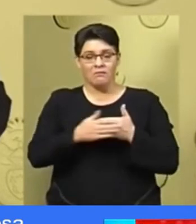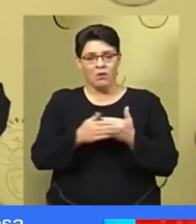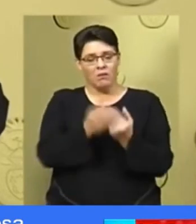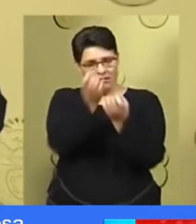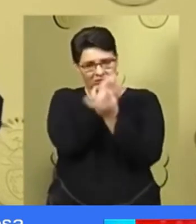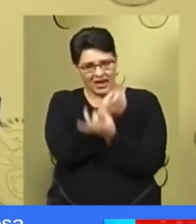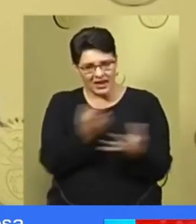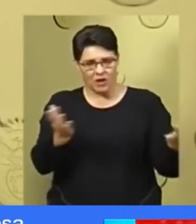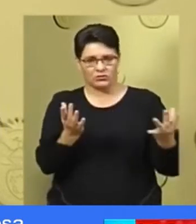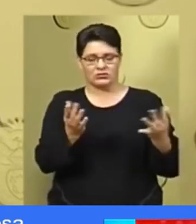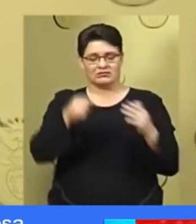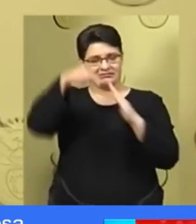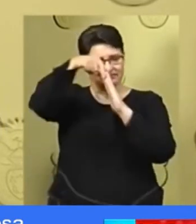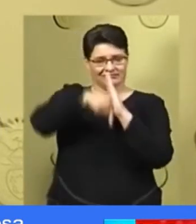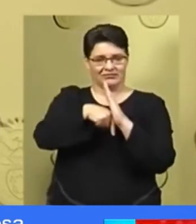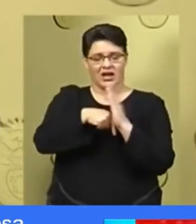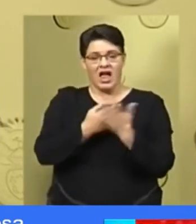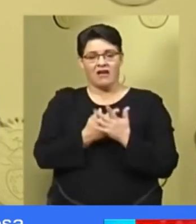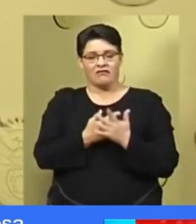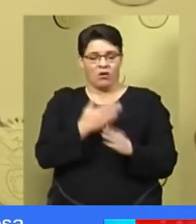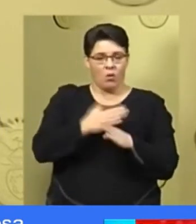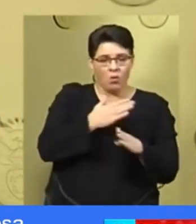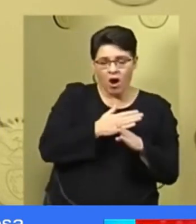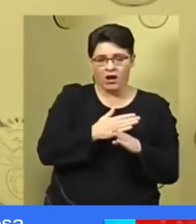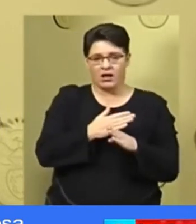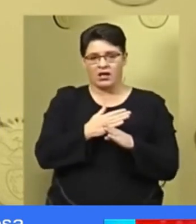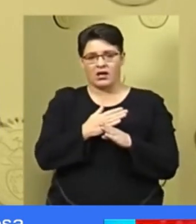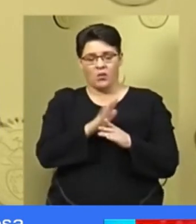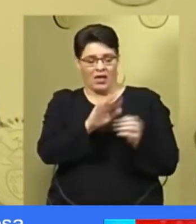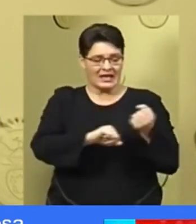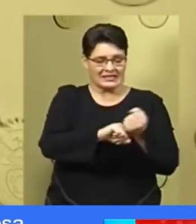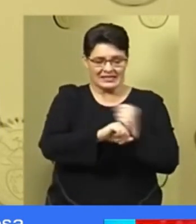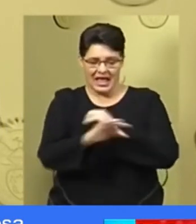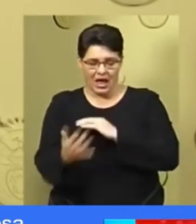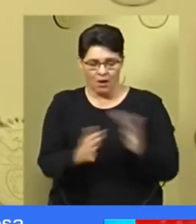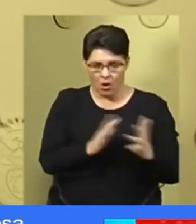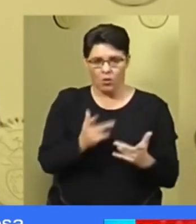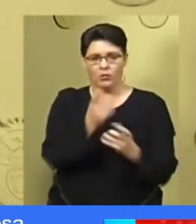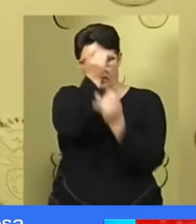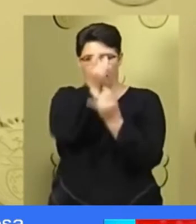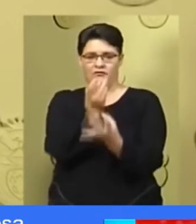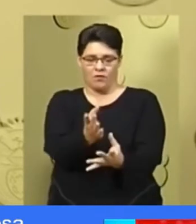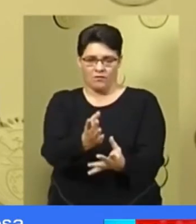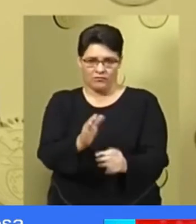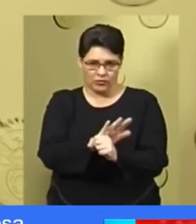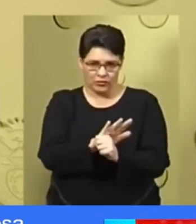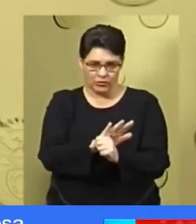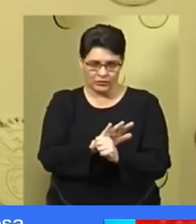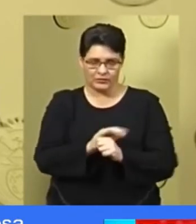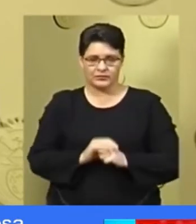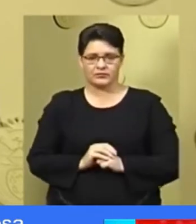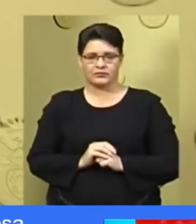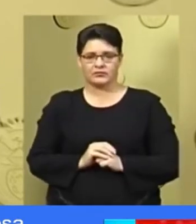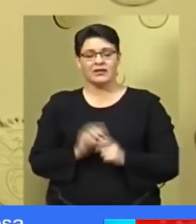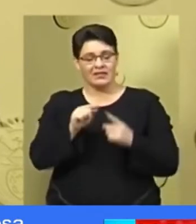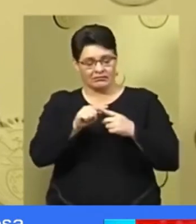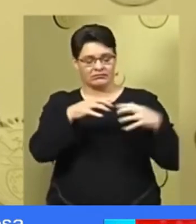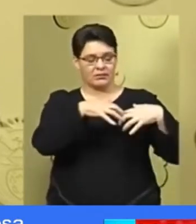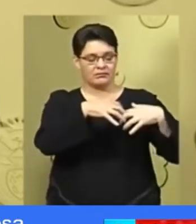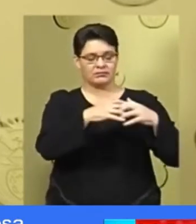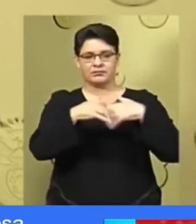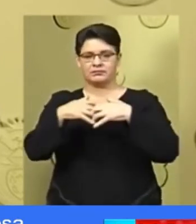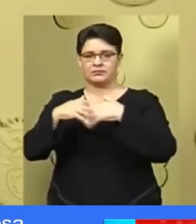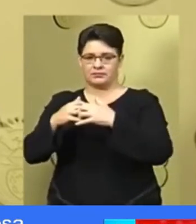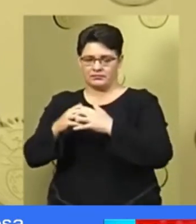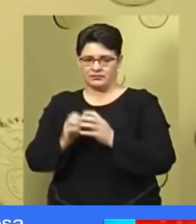announced as soon as we have completed the work of assistance and we will put those in place.